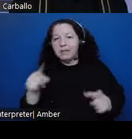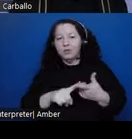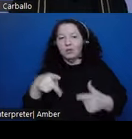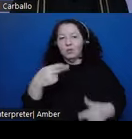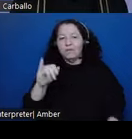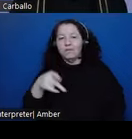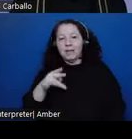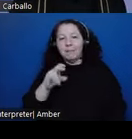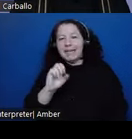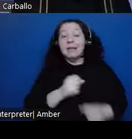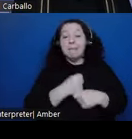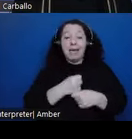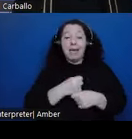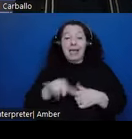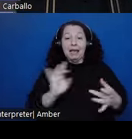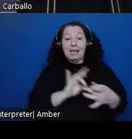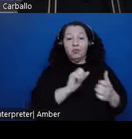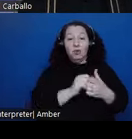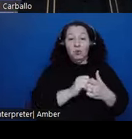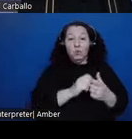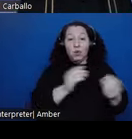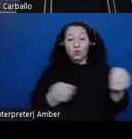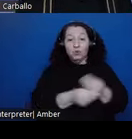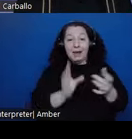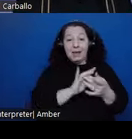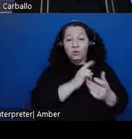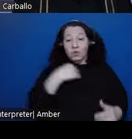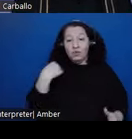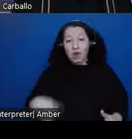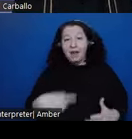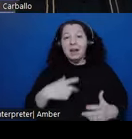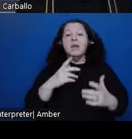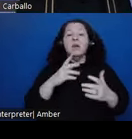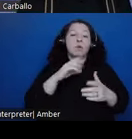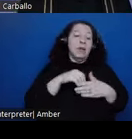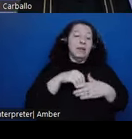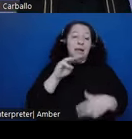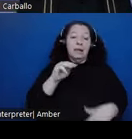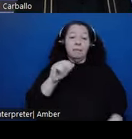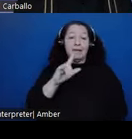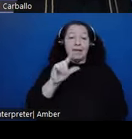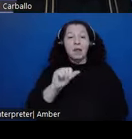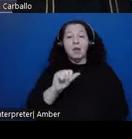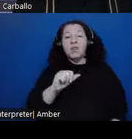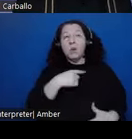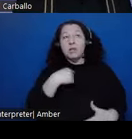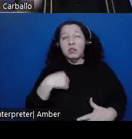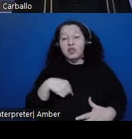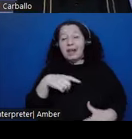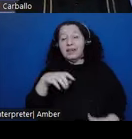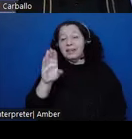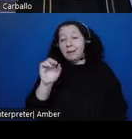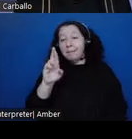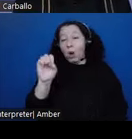with trade routes connected to China. Within Manila, there was a Chinese barrio that had traders